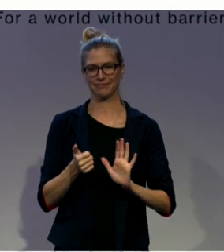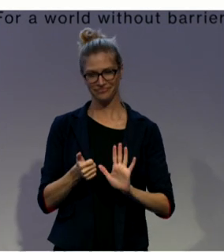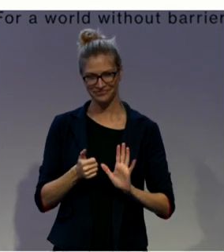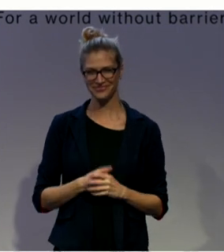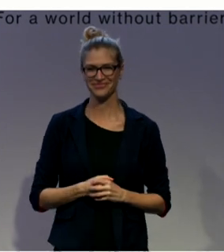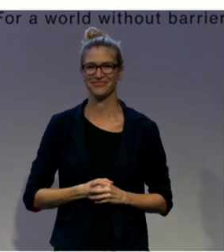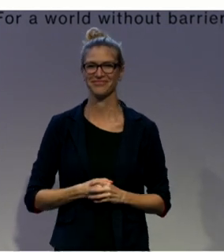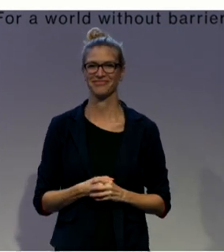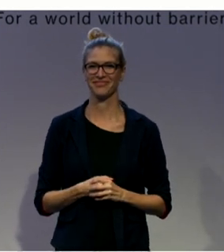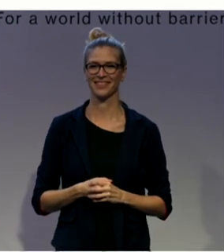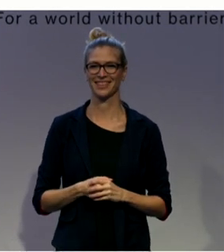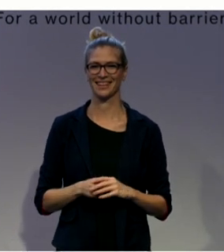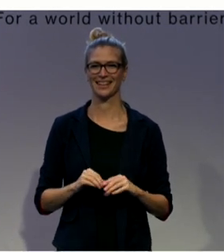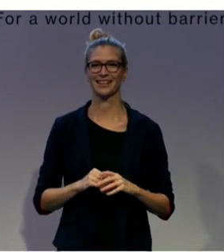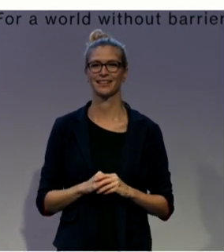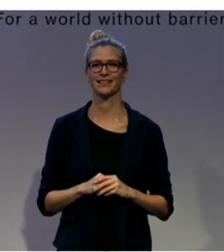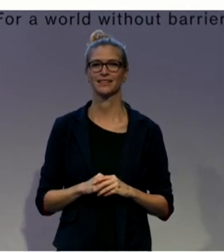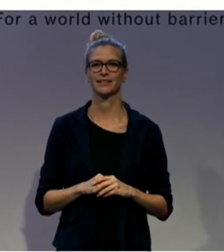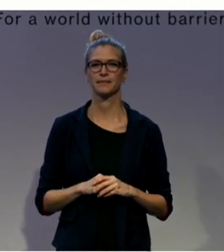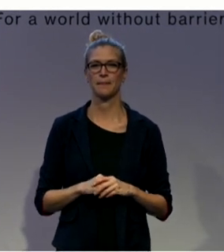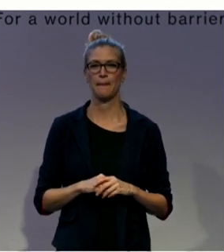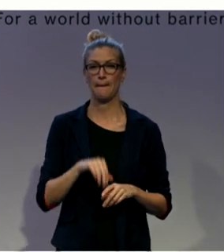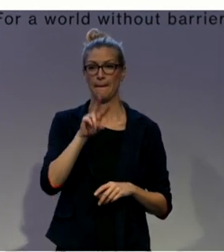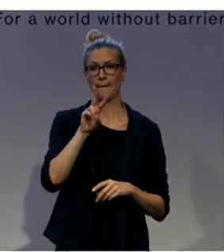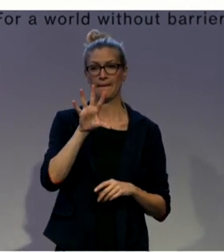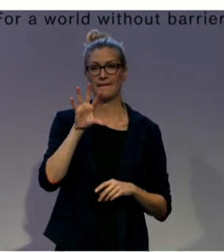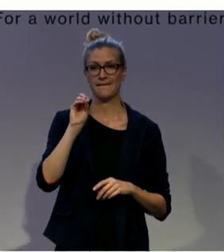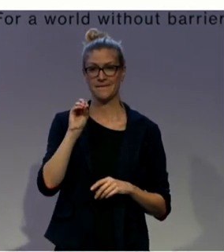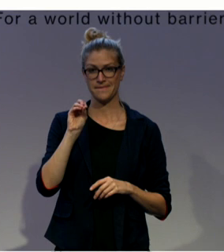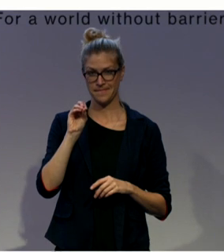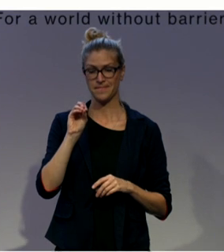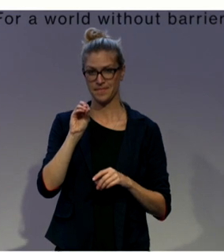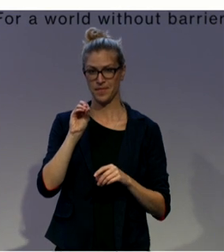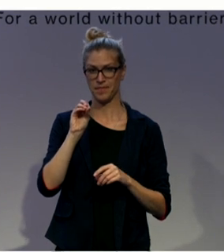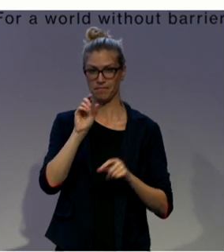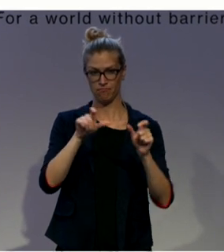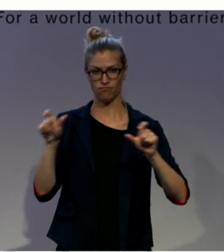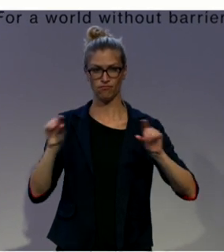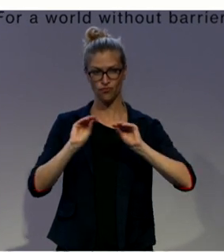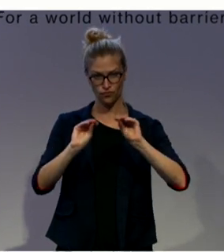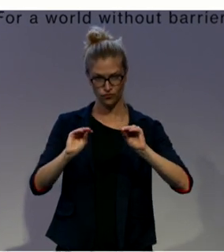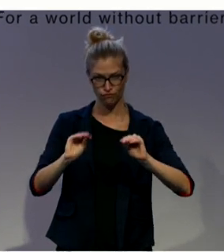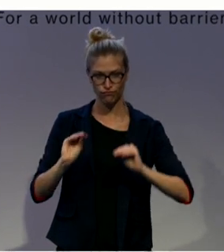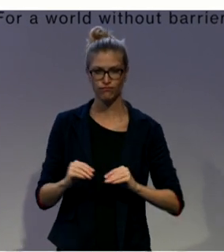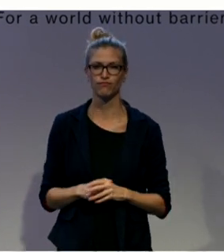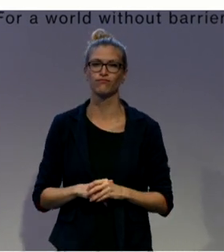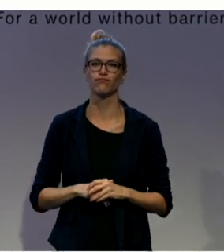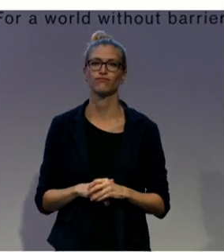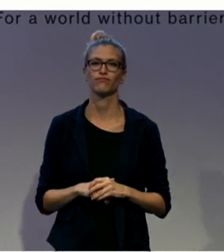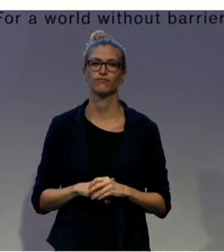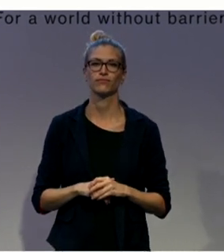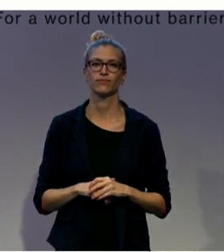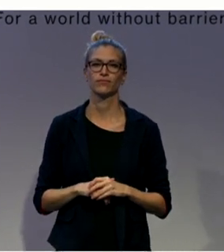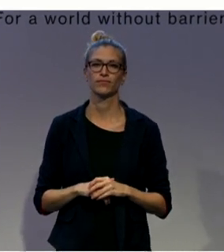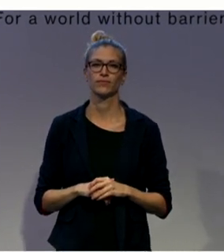252 agents, 252 from 14 to 29,